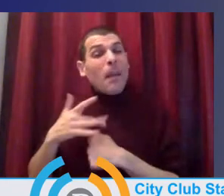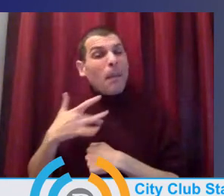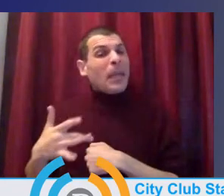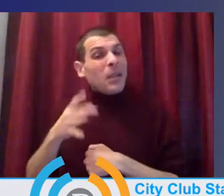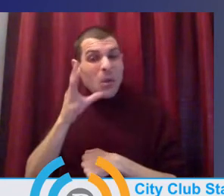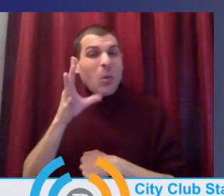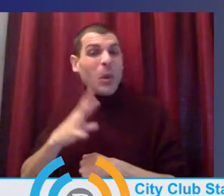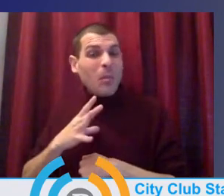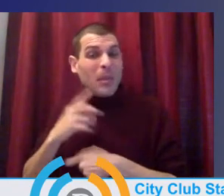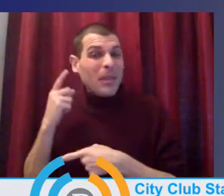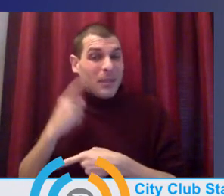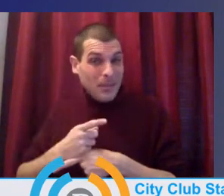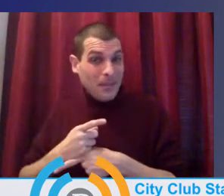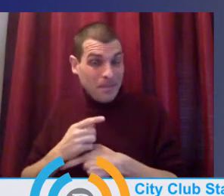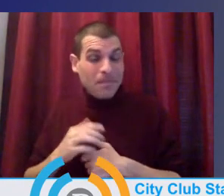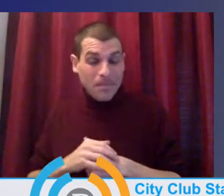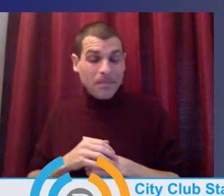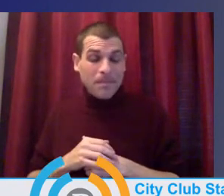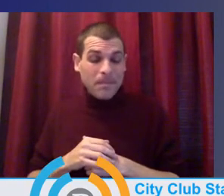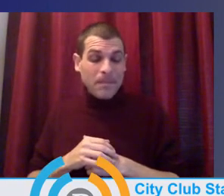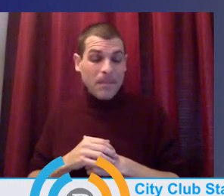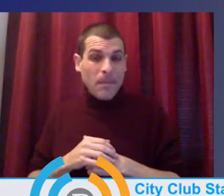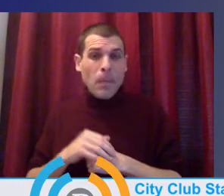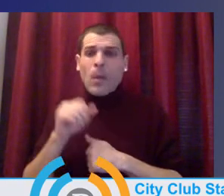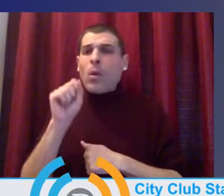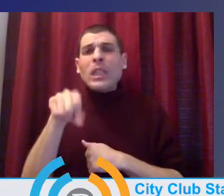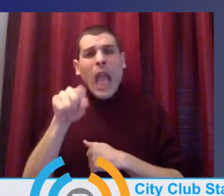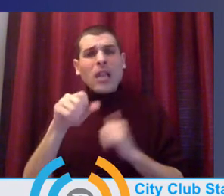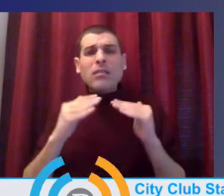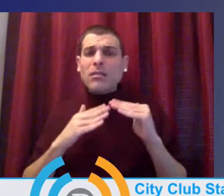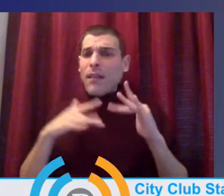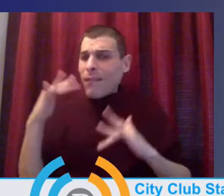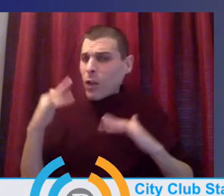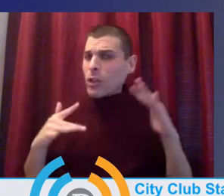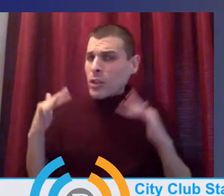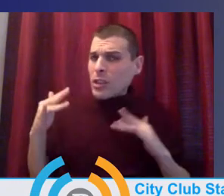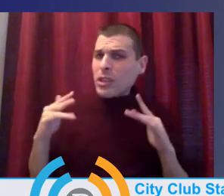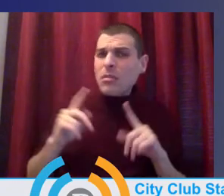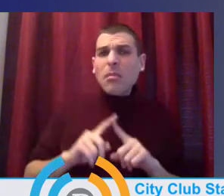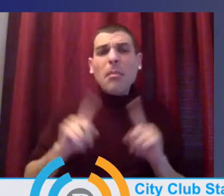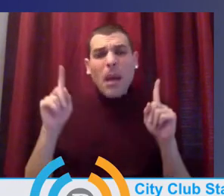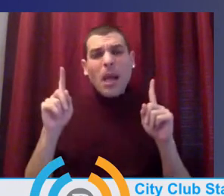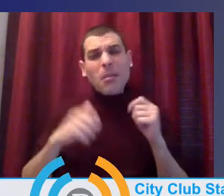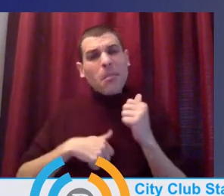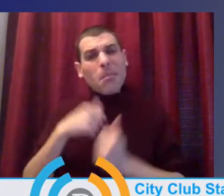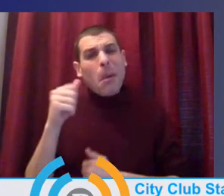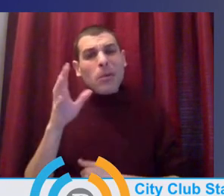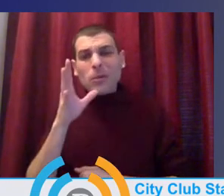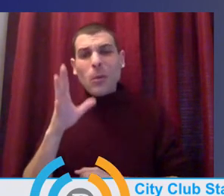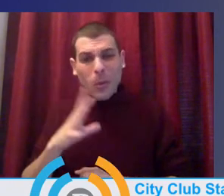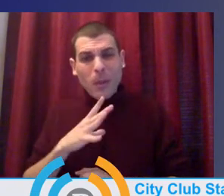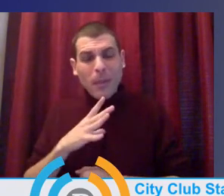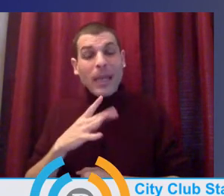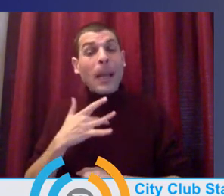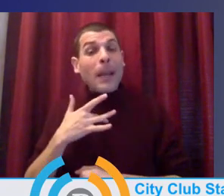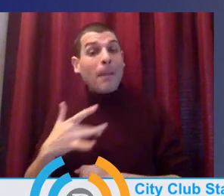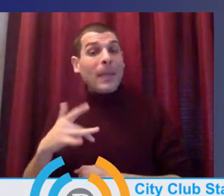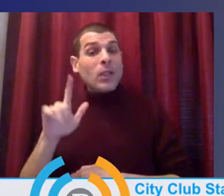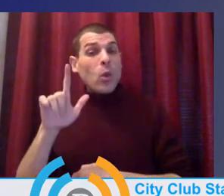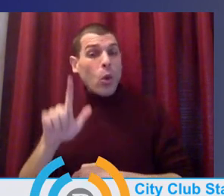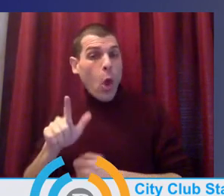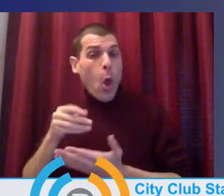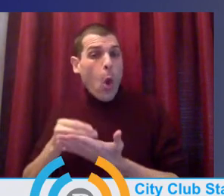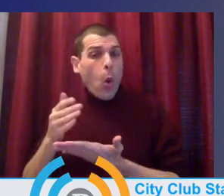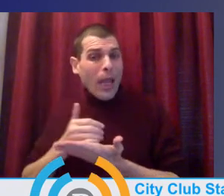Um, it's, um, very diverse. Um, it is disproportionately comprised of, uh, low-income women, women of color,